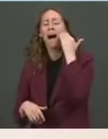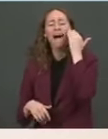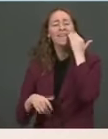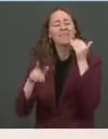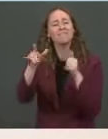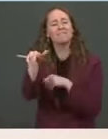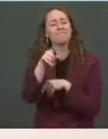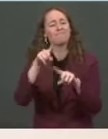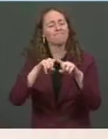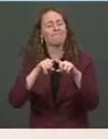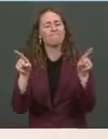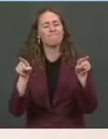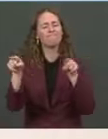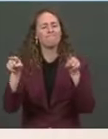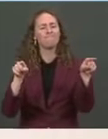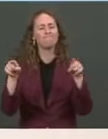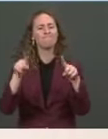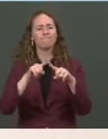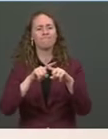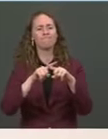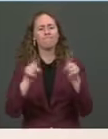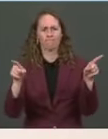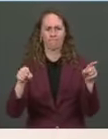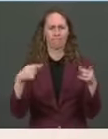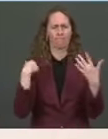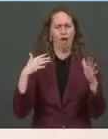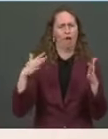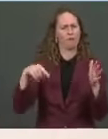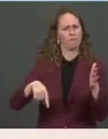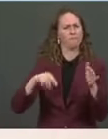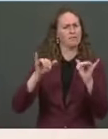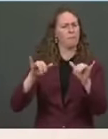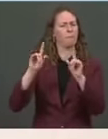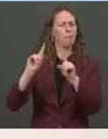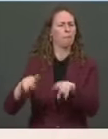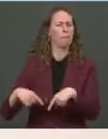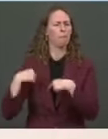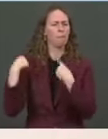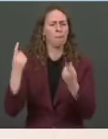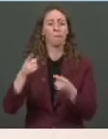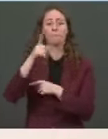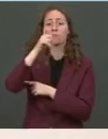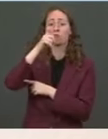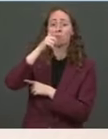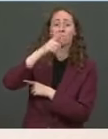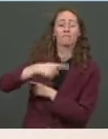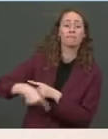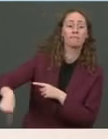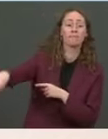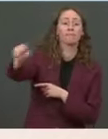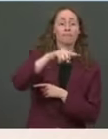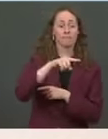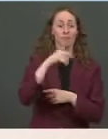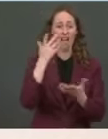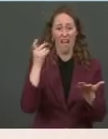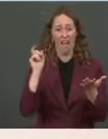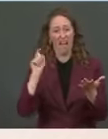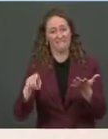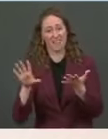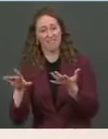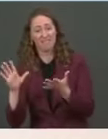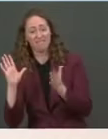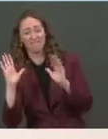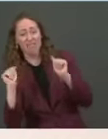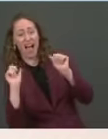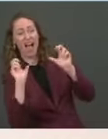as we've noted and as we've been discussed, we are expelling individuals based on Title 42 specifically because of COVID, because